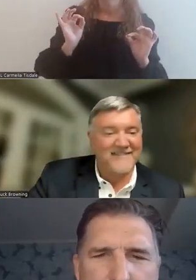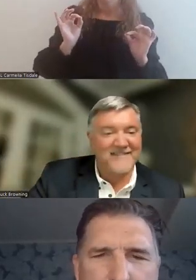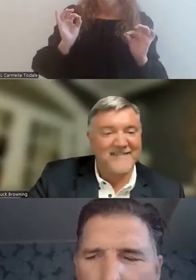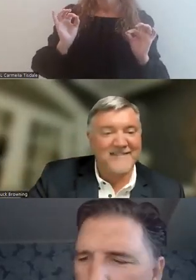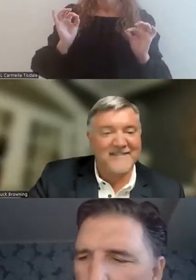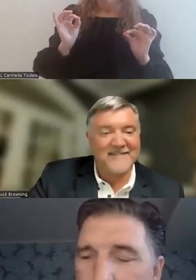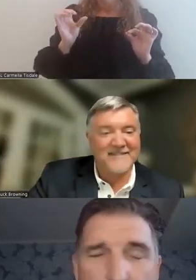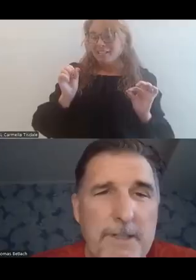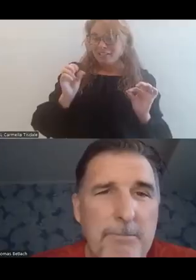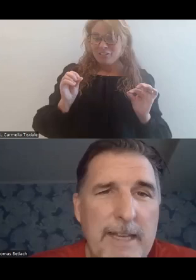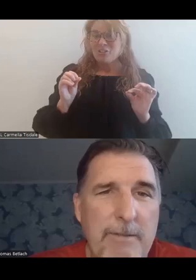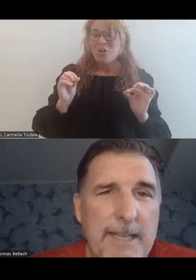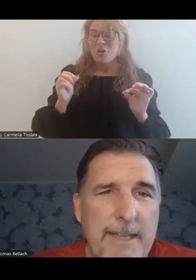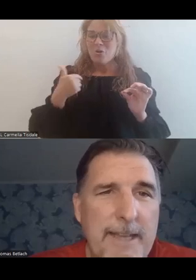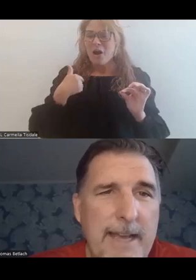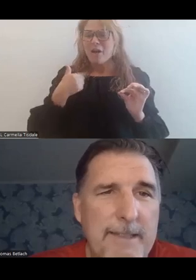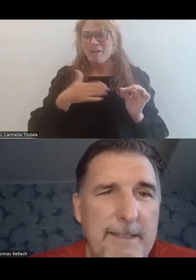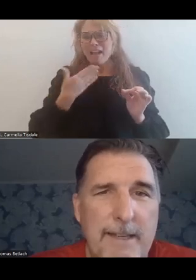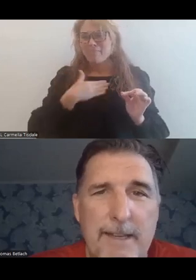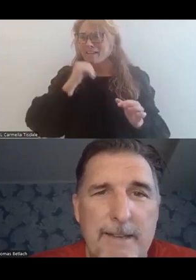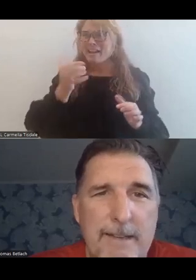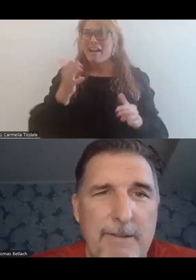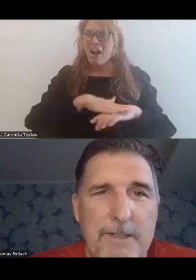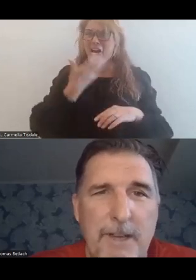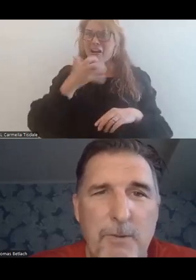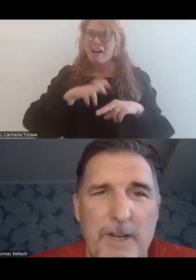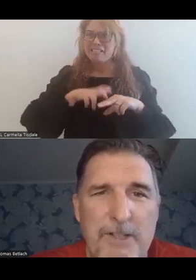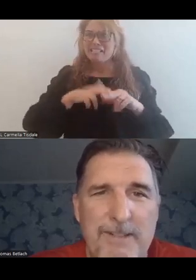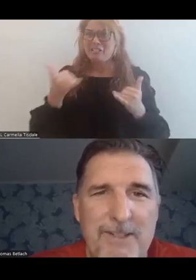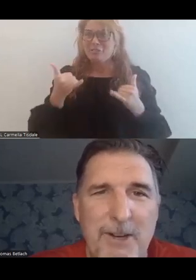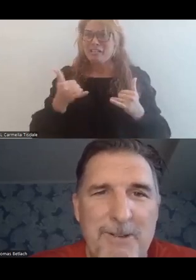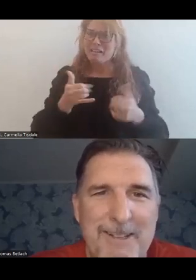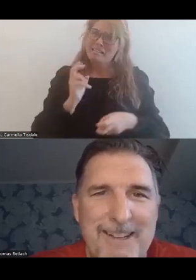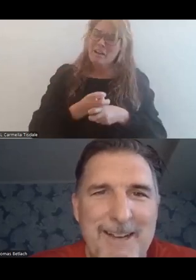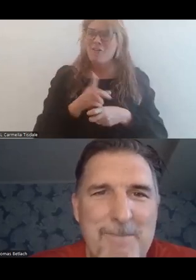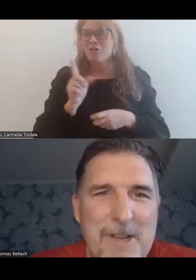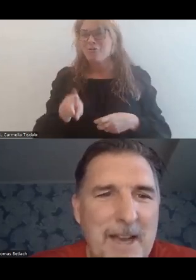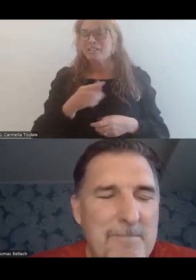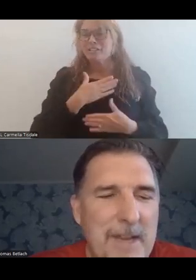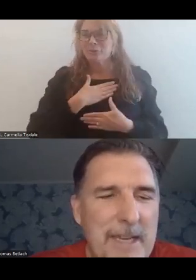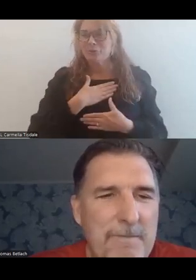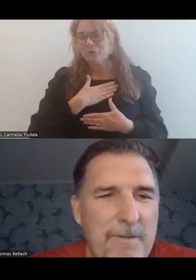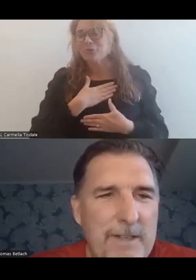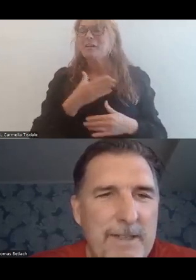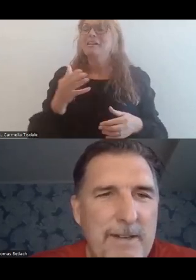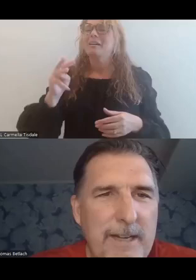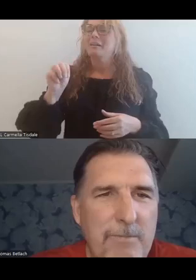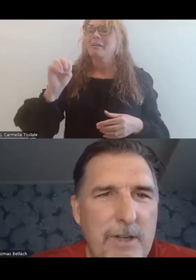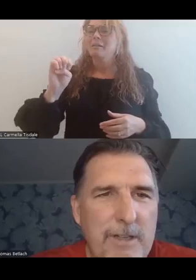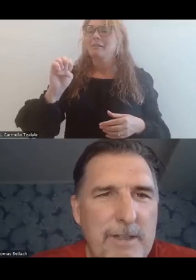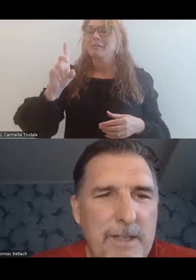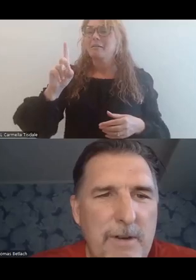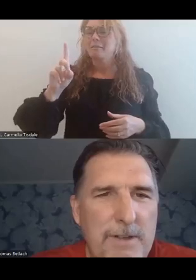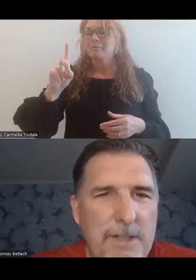Excellent. So, boy, first, I'm glad I was not on the hot seat today. That was a tough question. So, on Medicaid front and